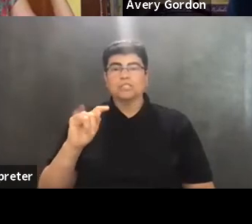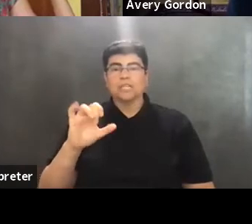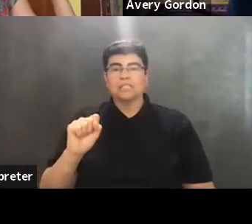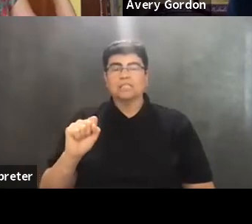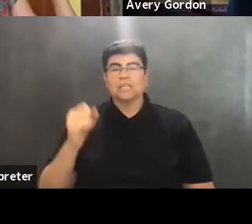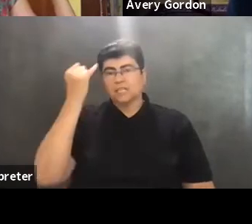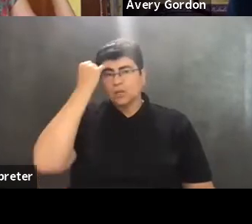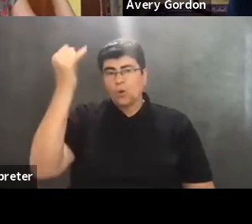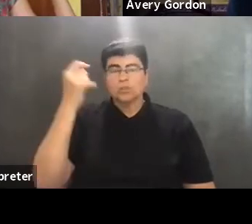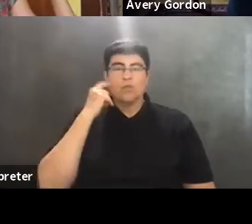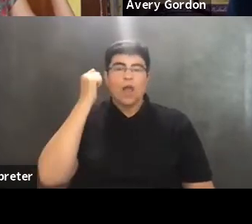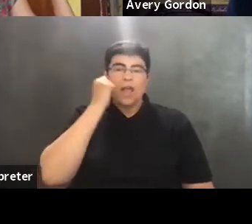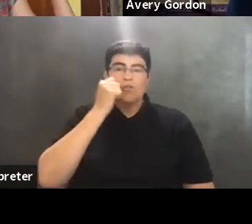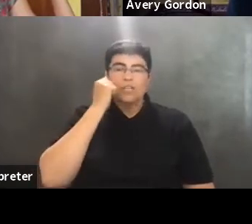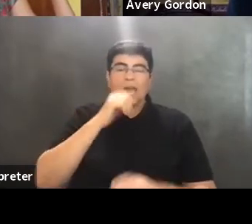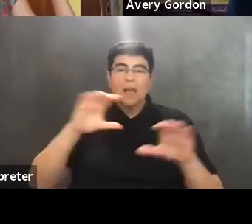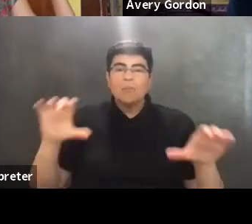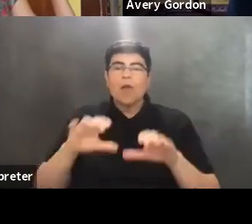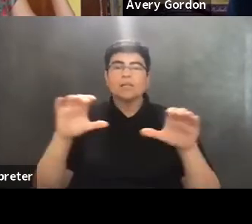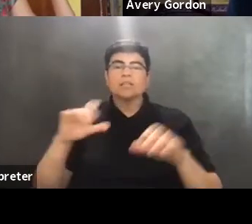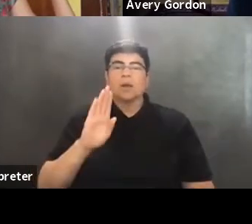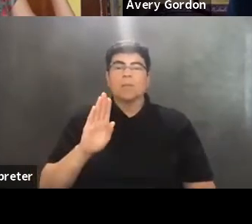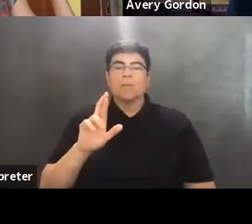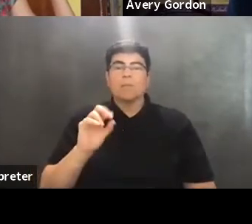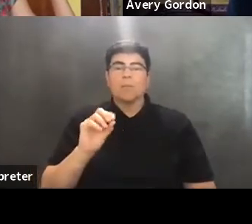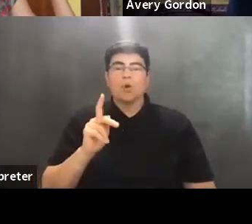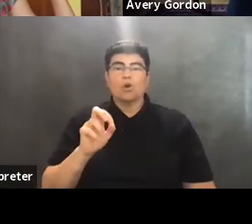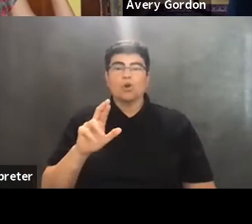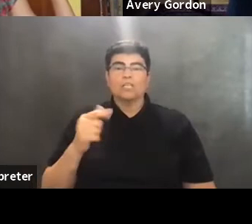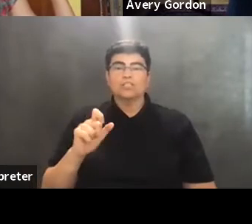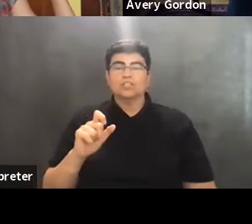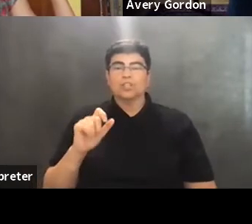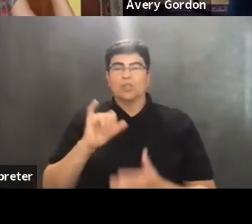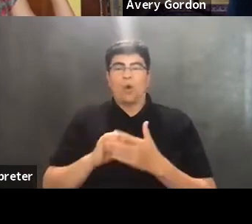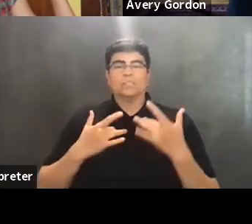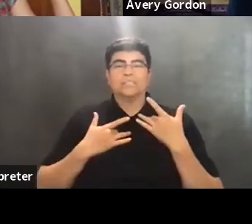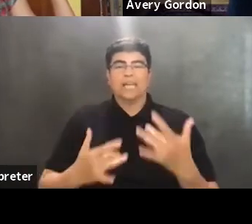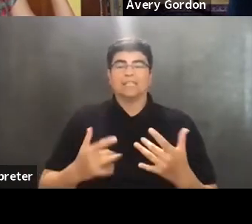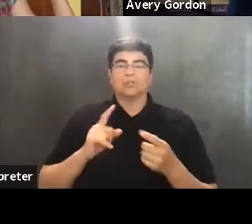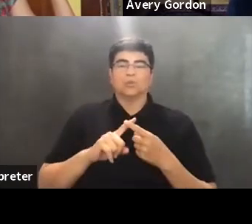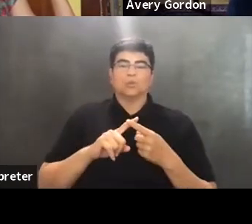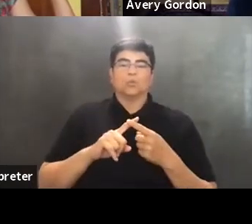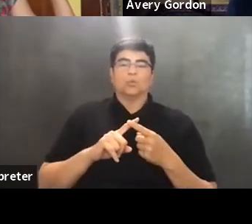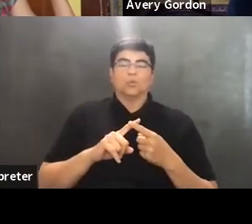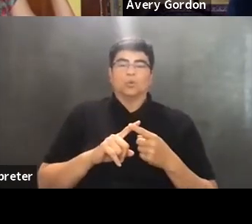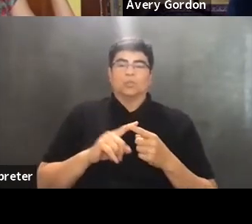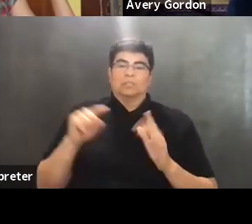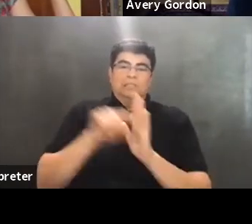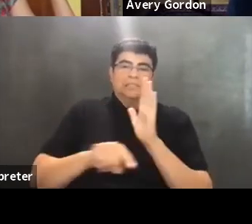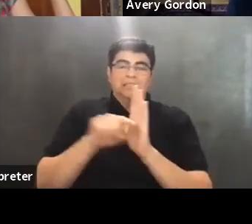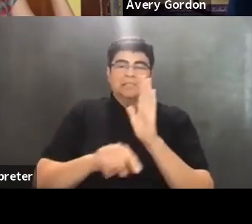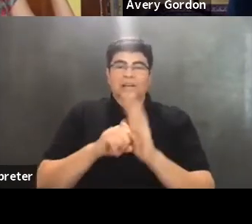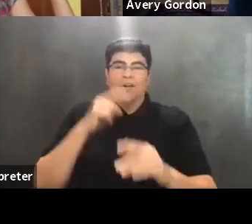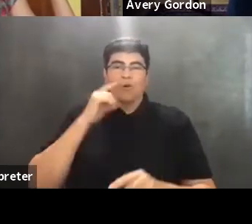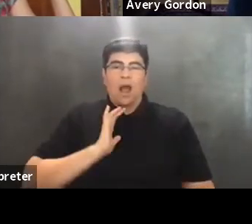everyday practices, of brokerage, all of the kinds of things that we tend to somehow disparage in terms of our